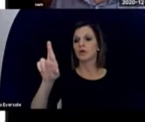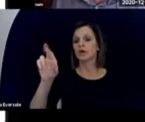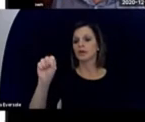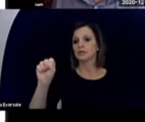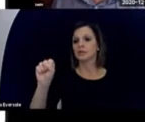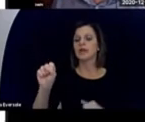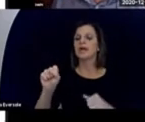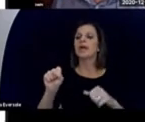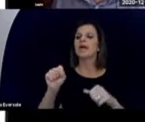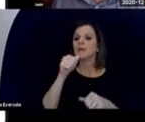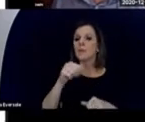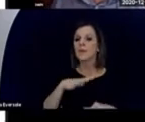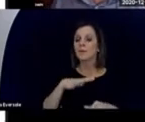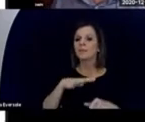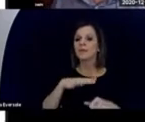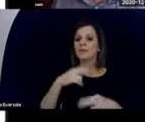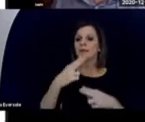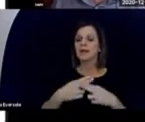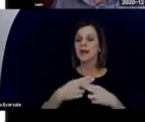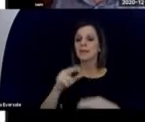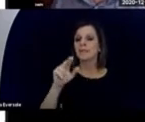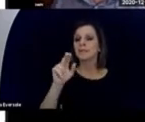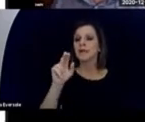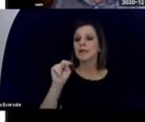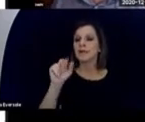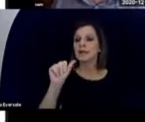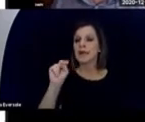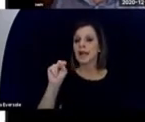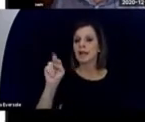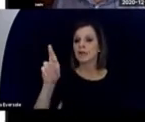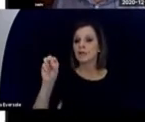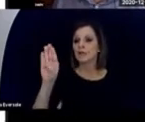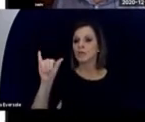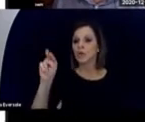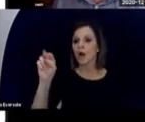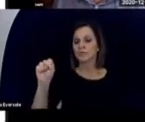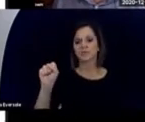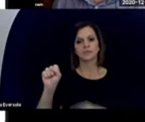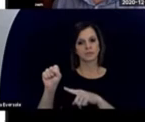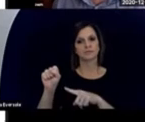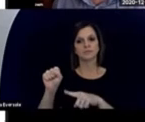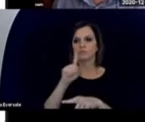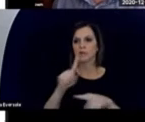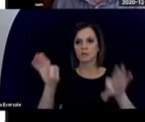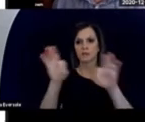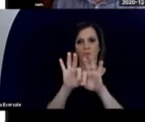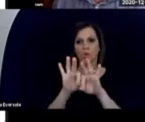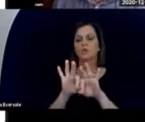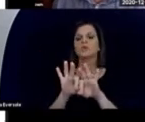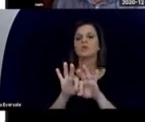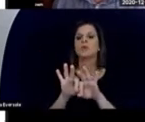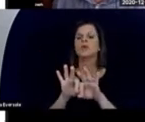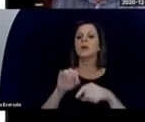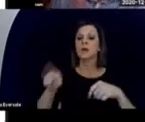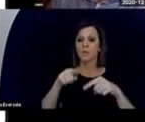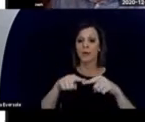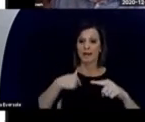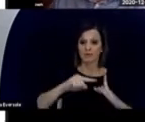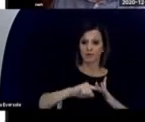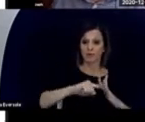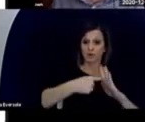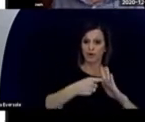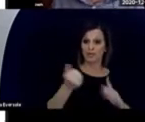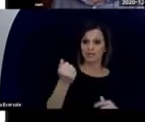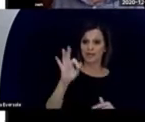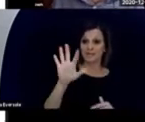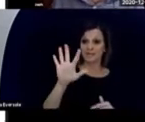rubella syndrome. And a lady called Nan Robbins was a key player. And when I came into the